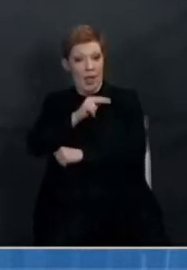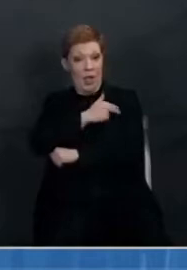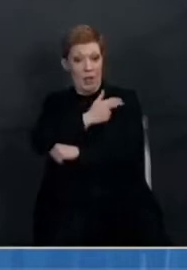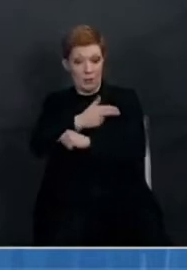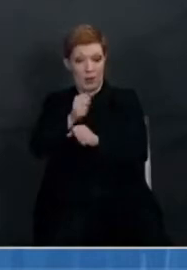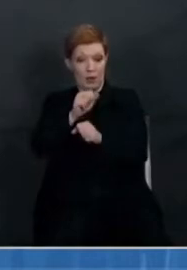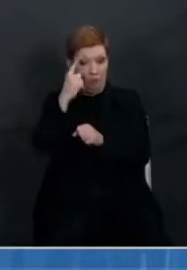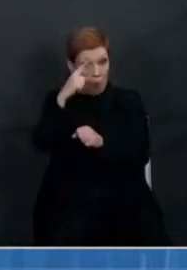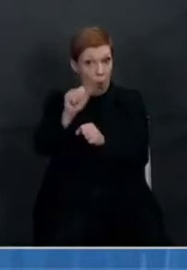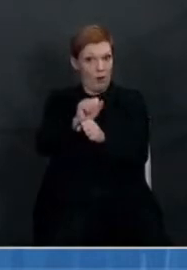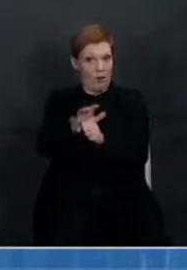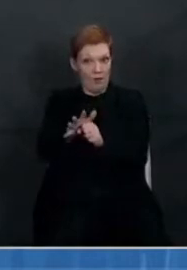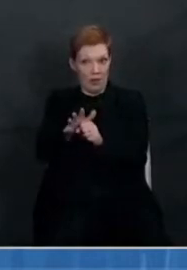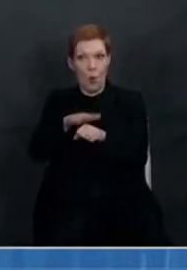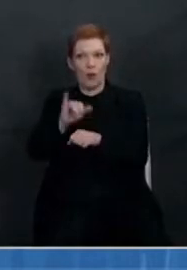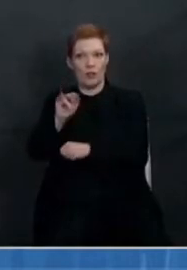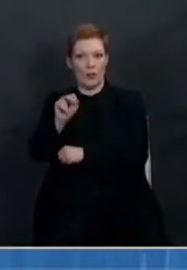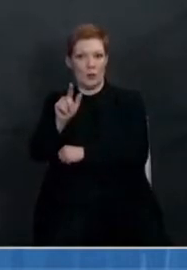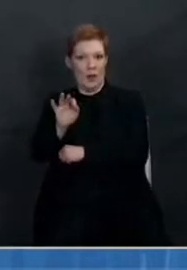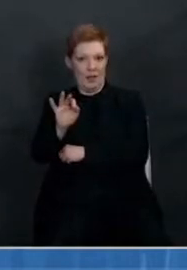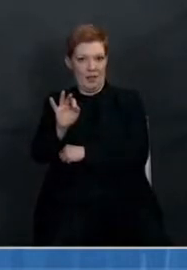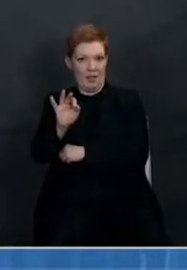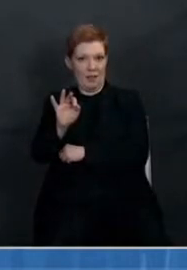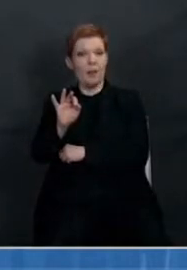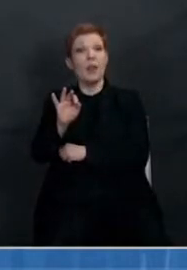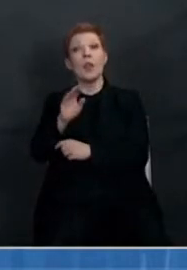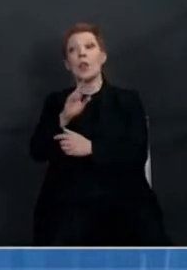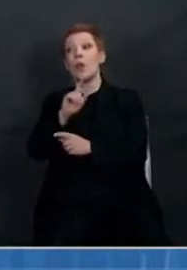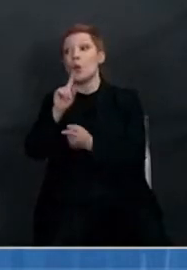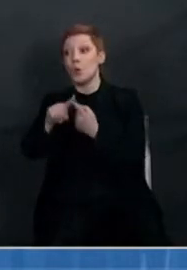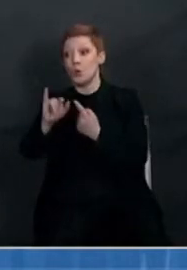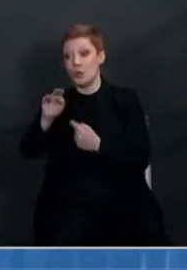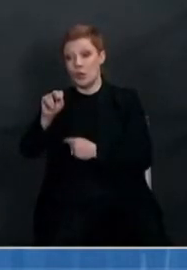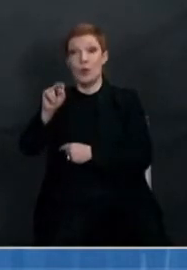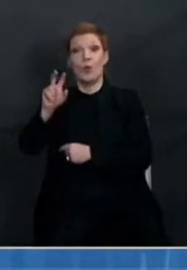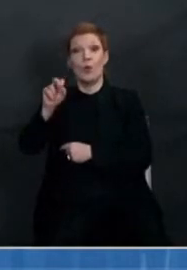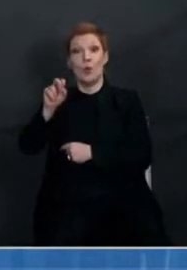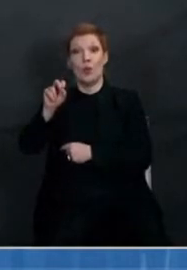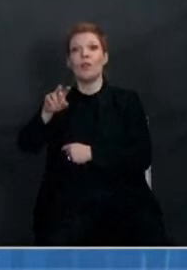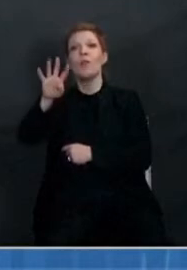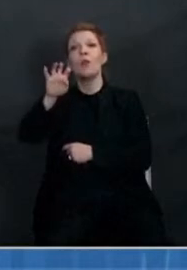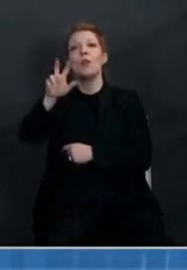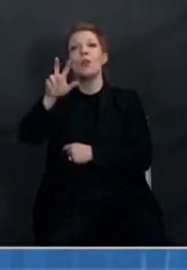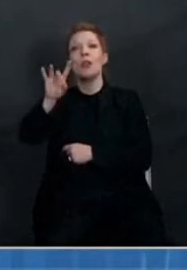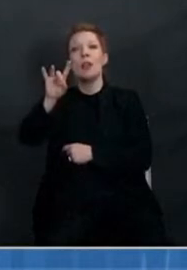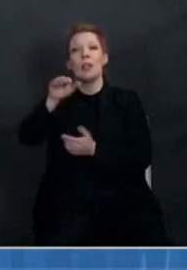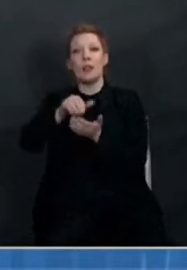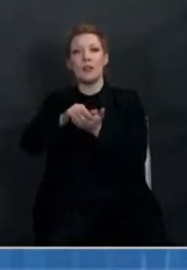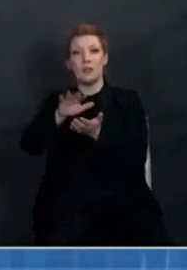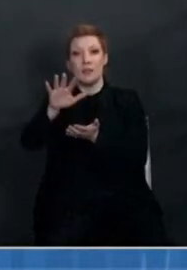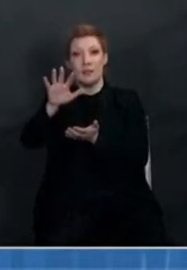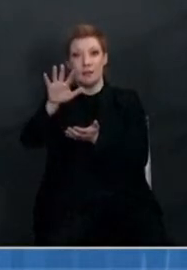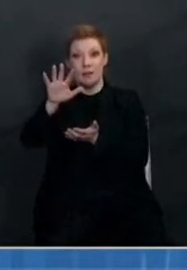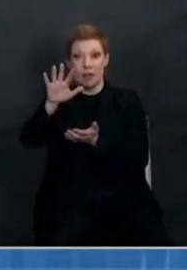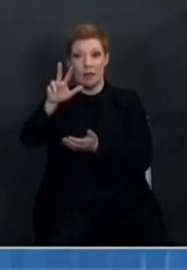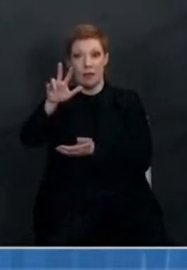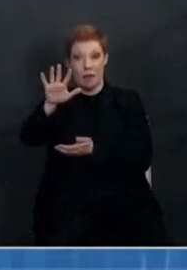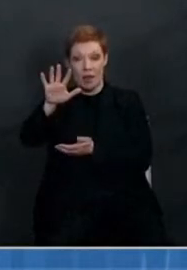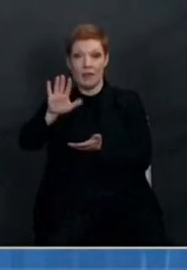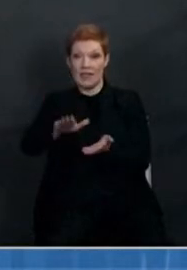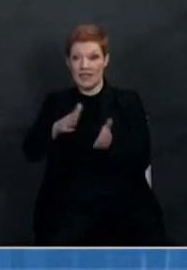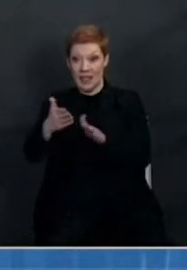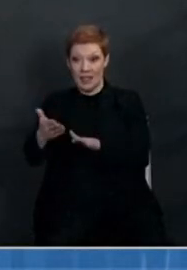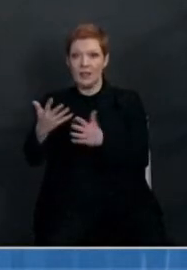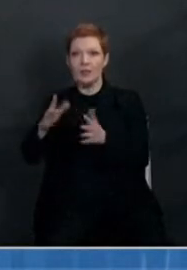29th. Through January 30th, 438,035 deaths have been